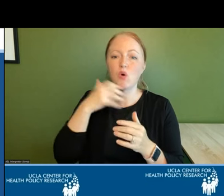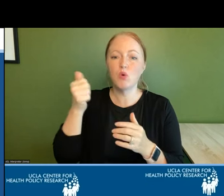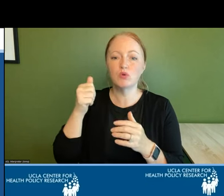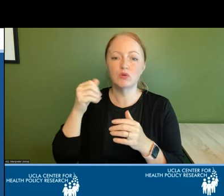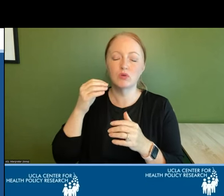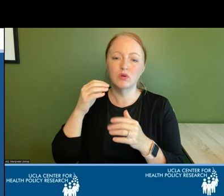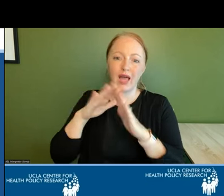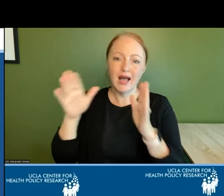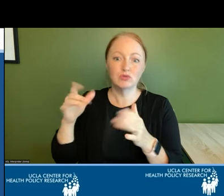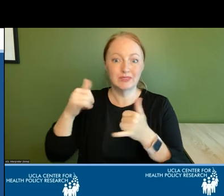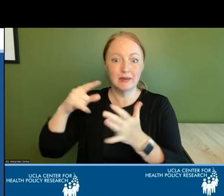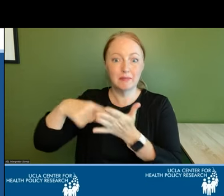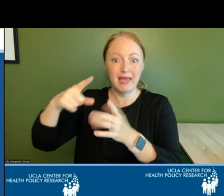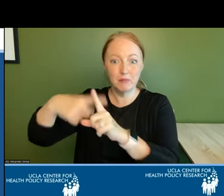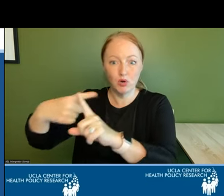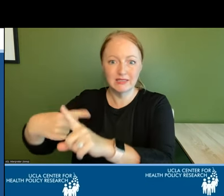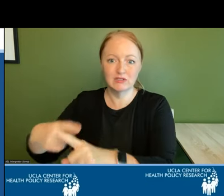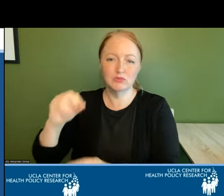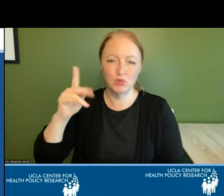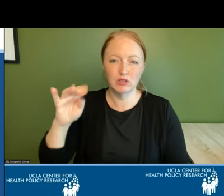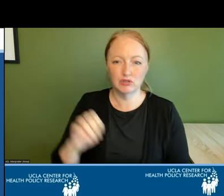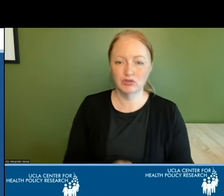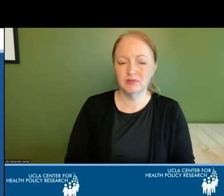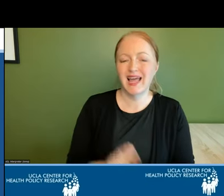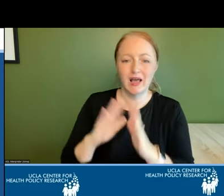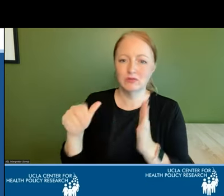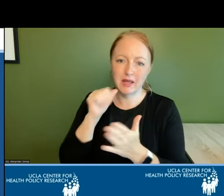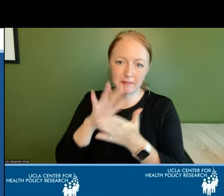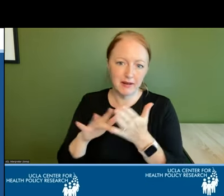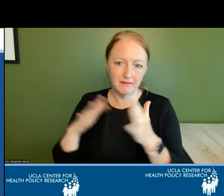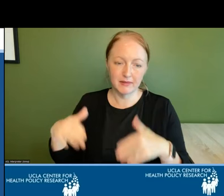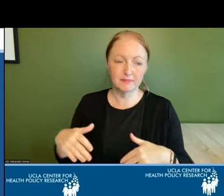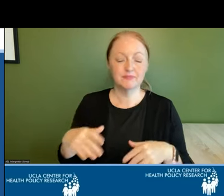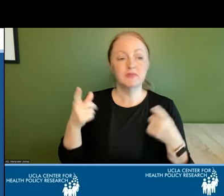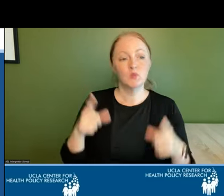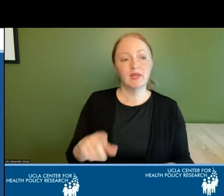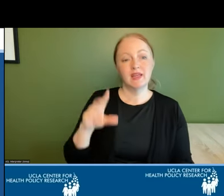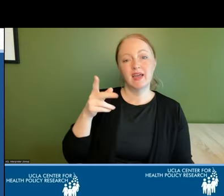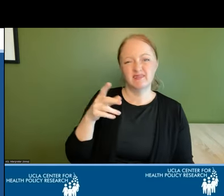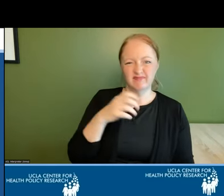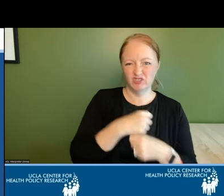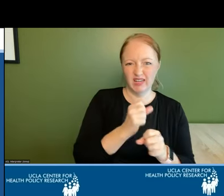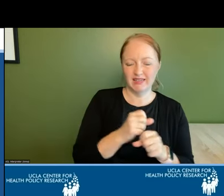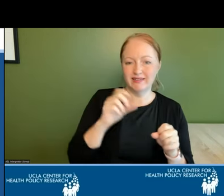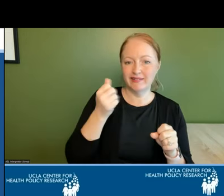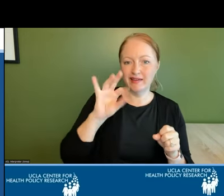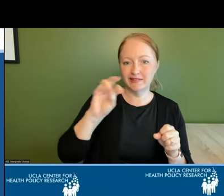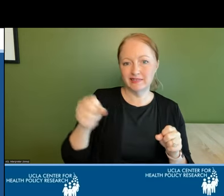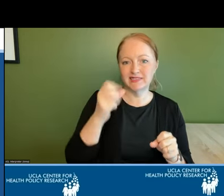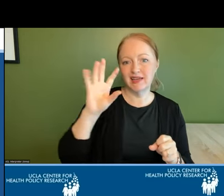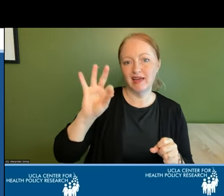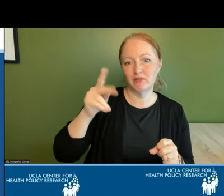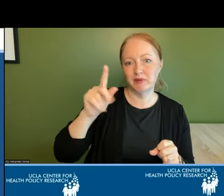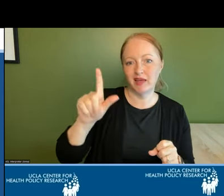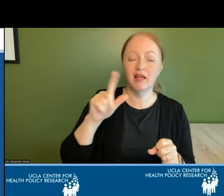mortgage next slide please when the fpl was created in the 1960s food costs took up